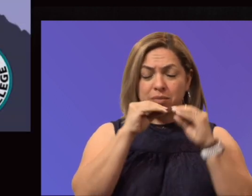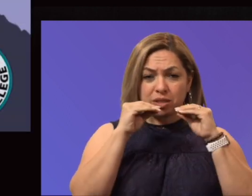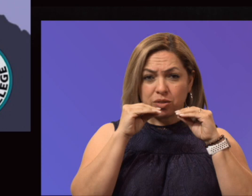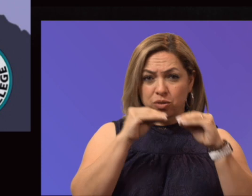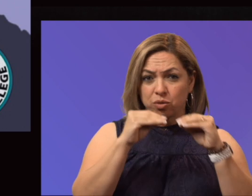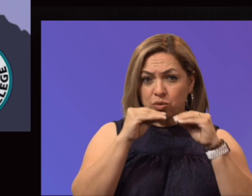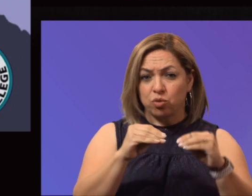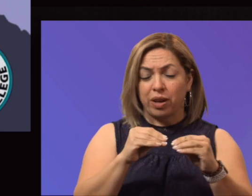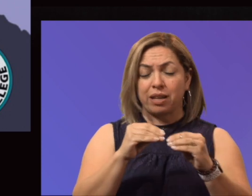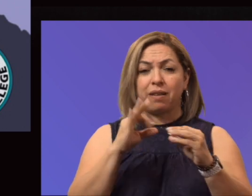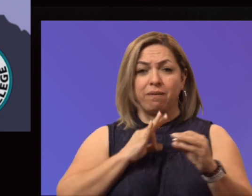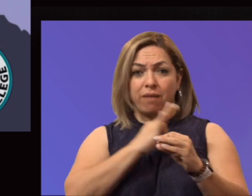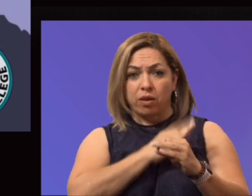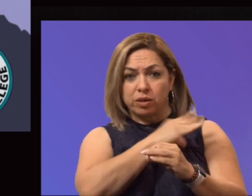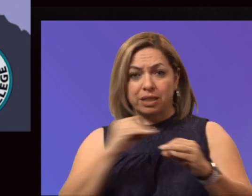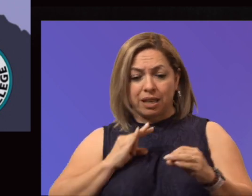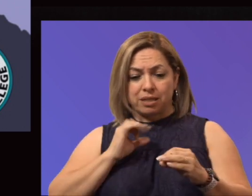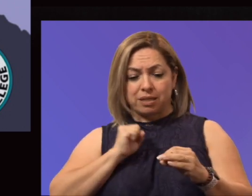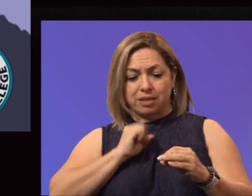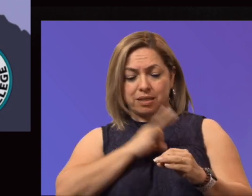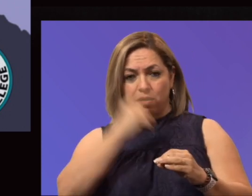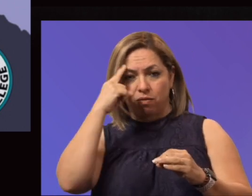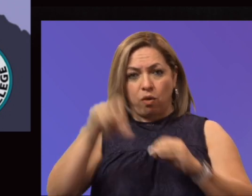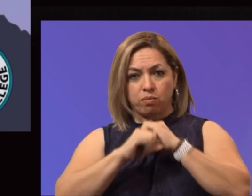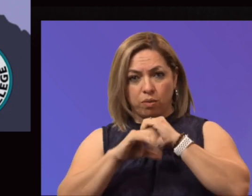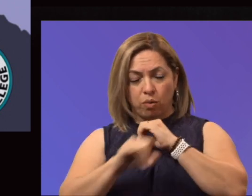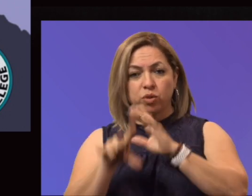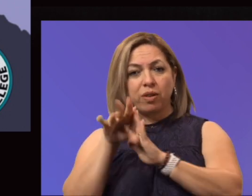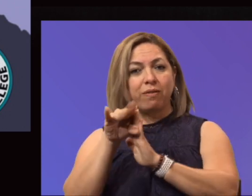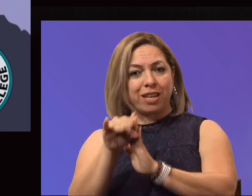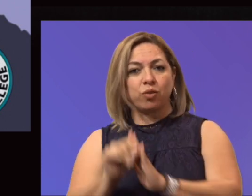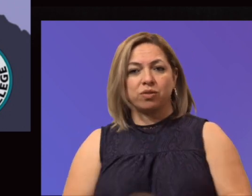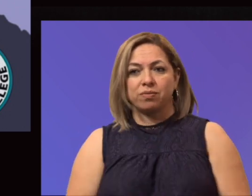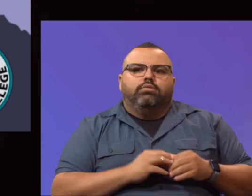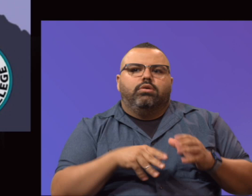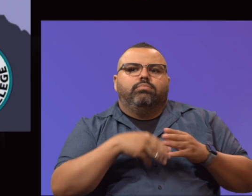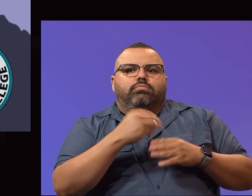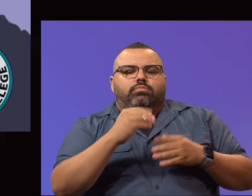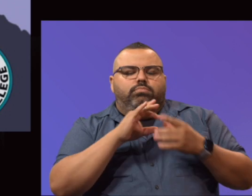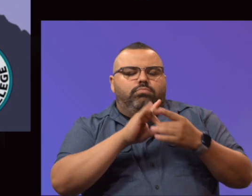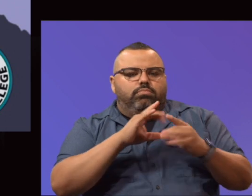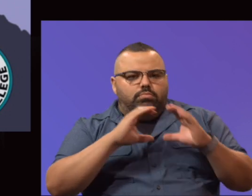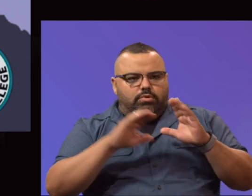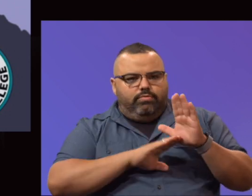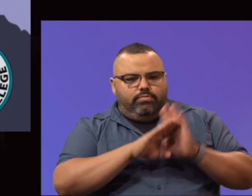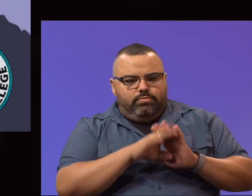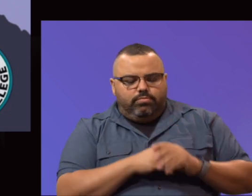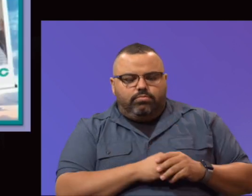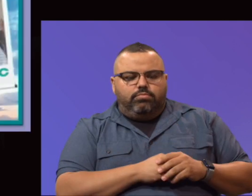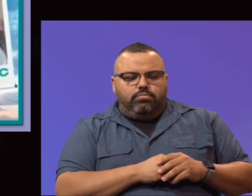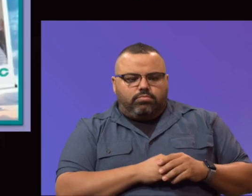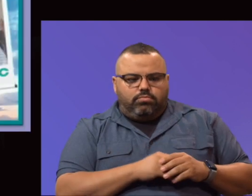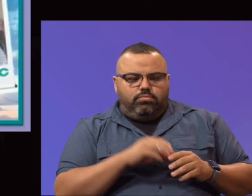external relations communication development. Associate Vice President Mo and her team, what have they been up to? Well, the marketing